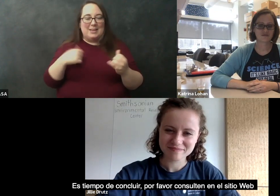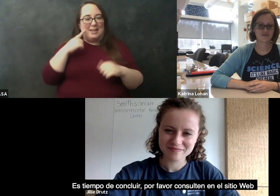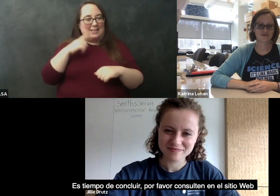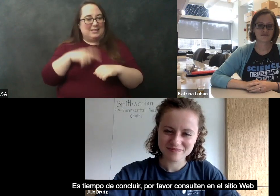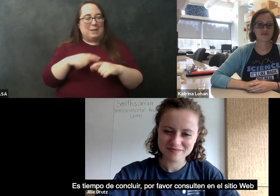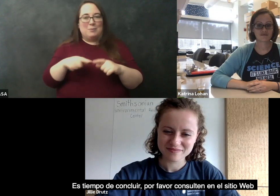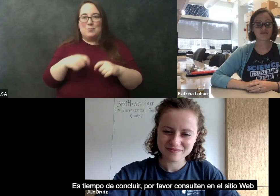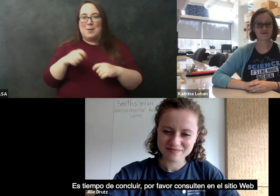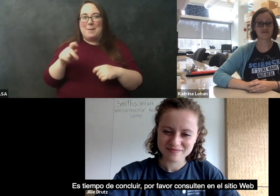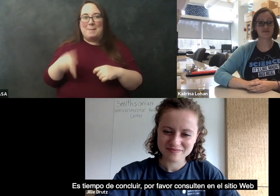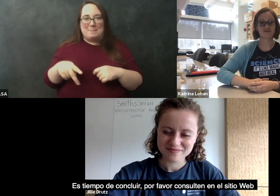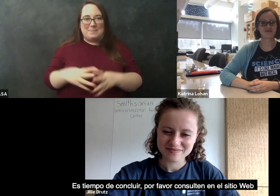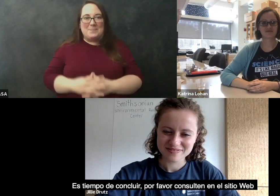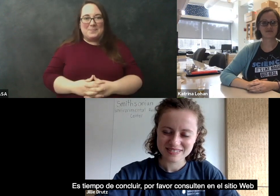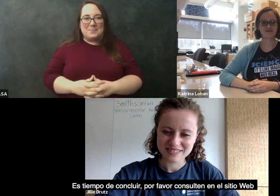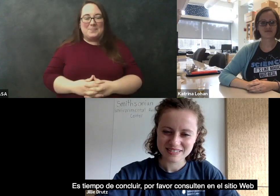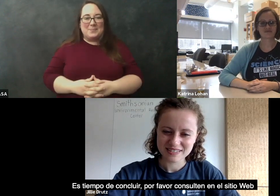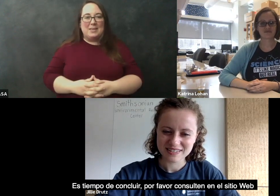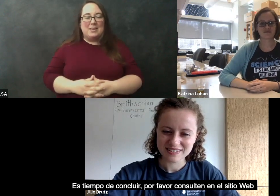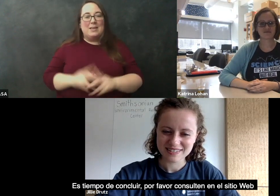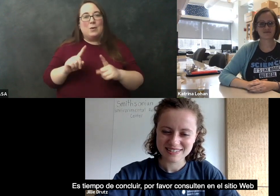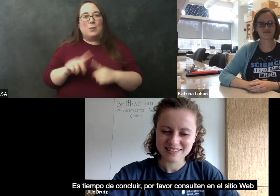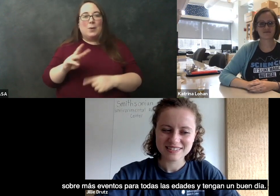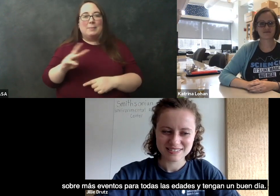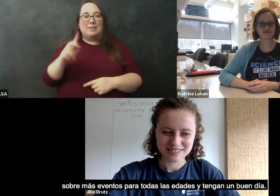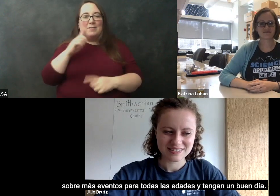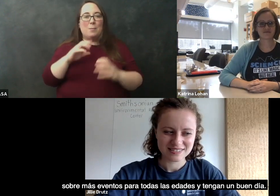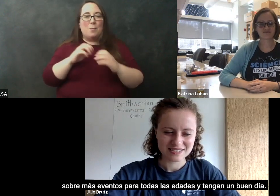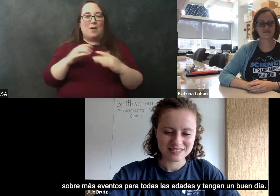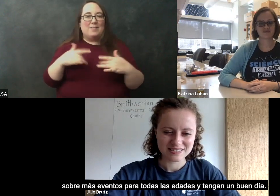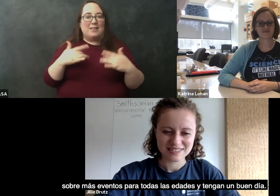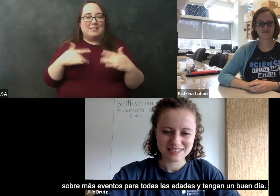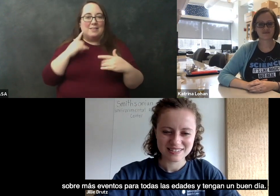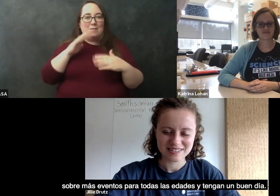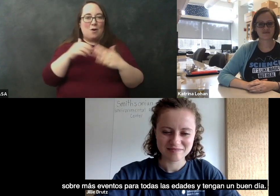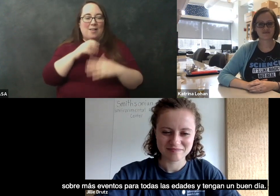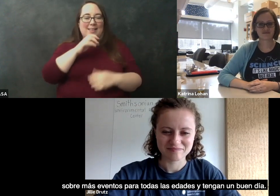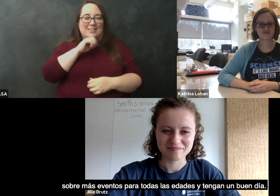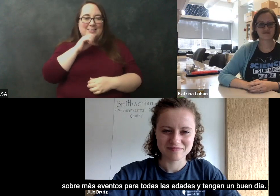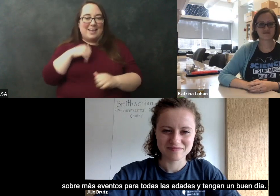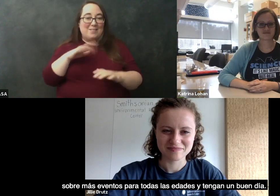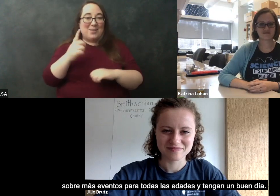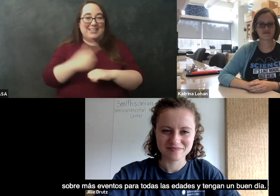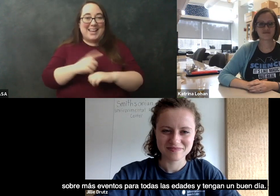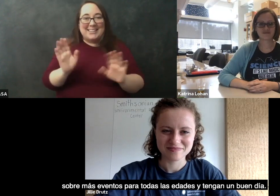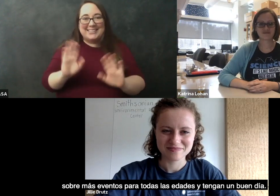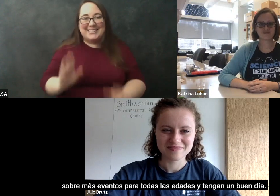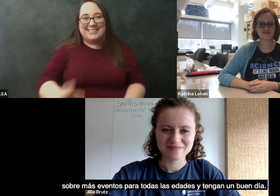us to wrap up please feel free to check out our website for more events for all ages and have a great day everyone